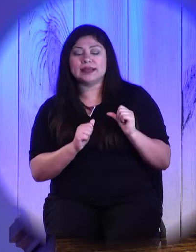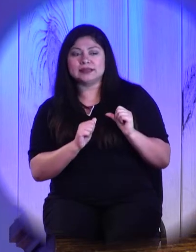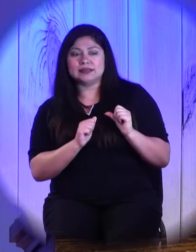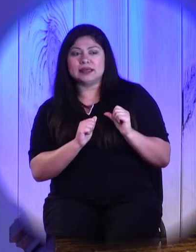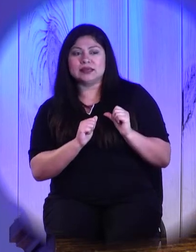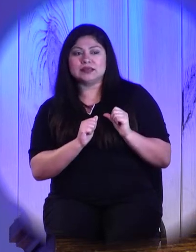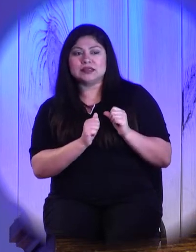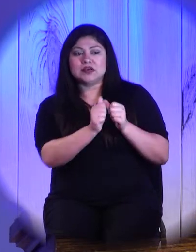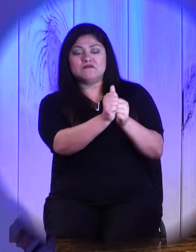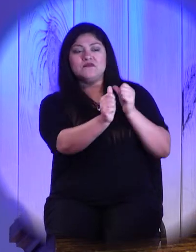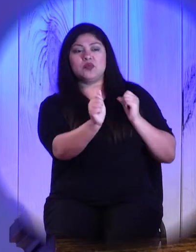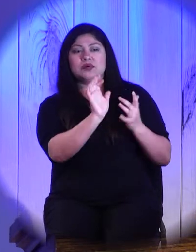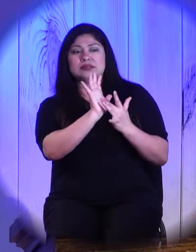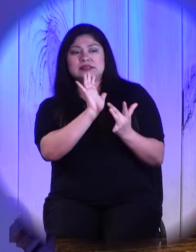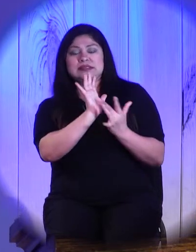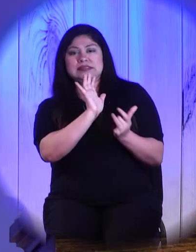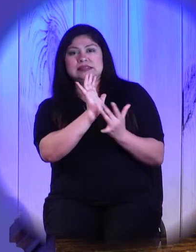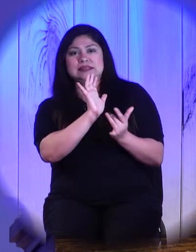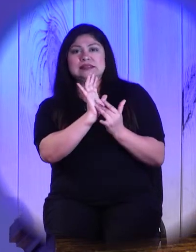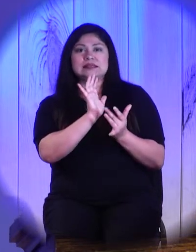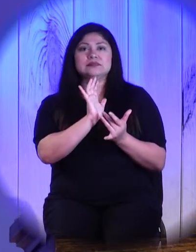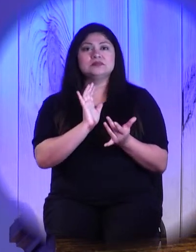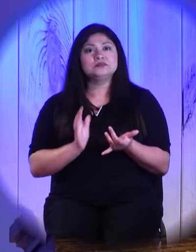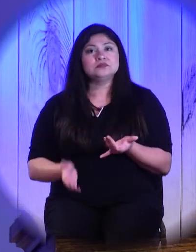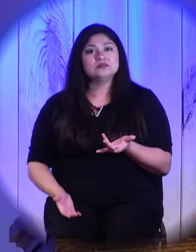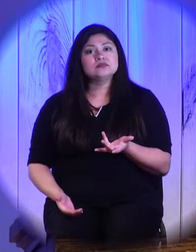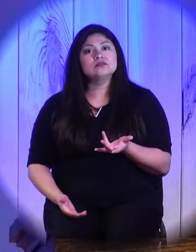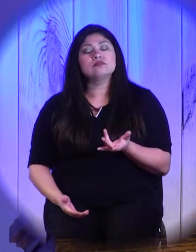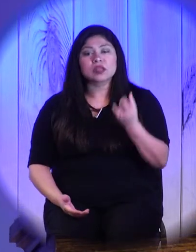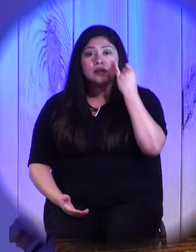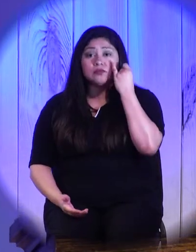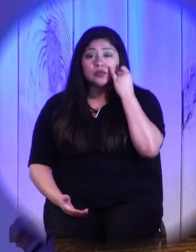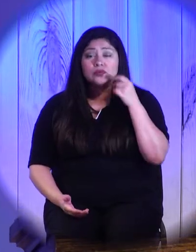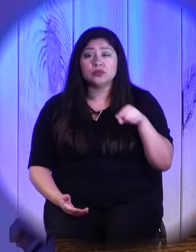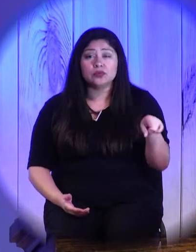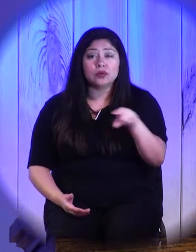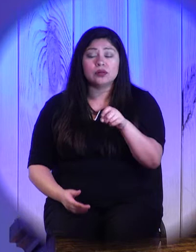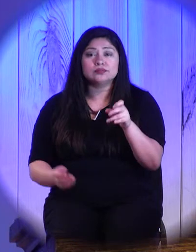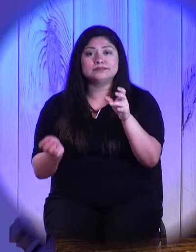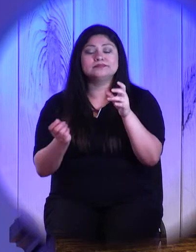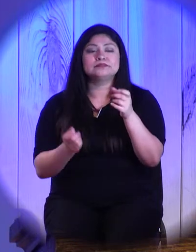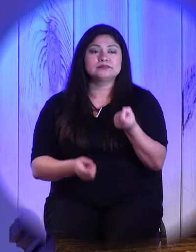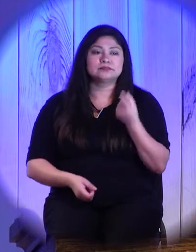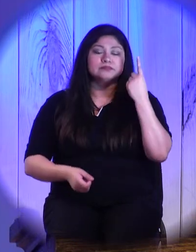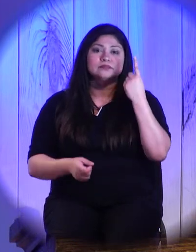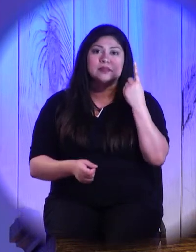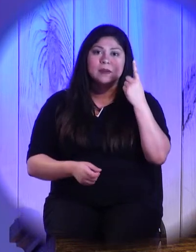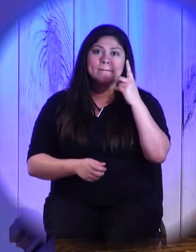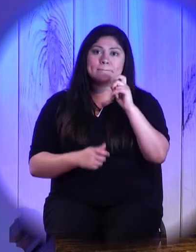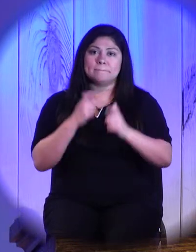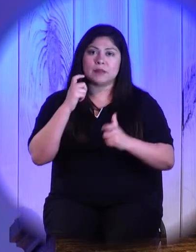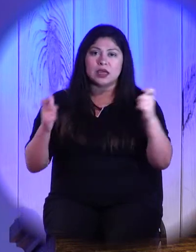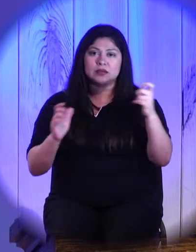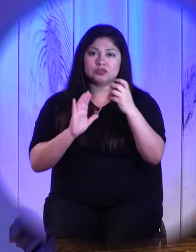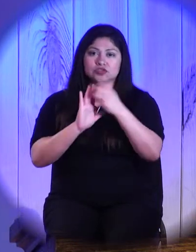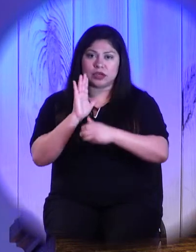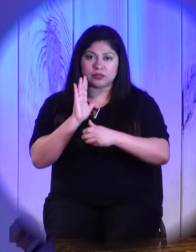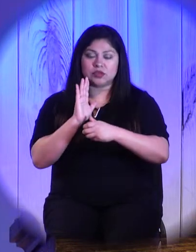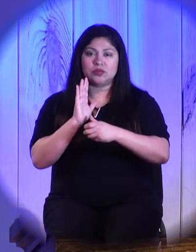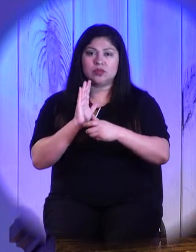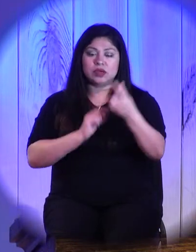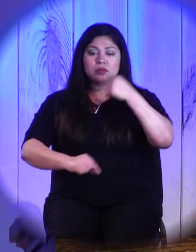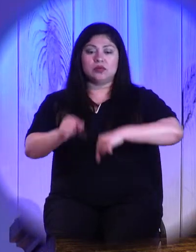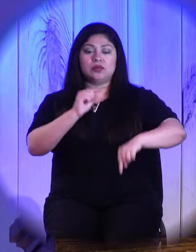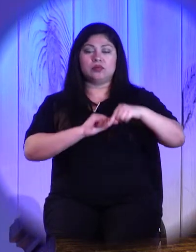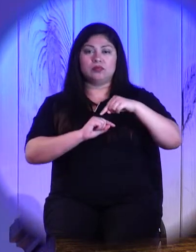story in Matthew 18 that it really, if we put it in the larger context of the chapter, we back up and we see at the very